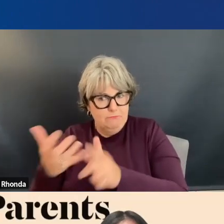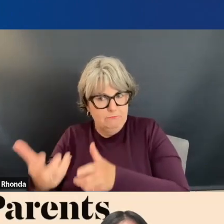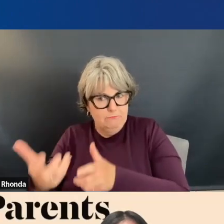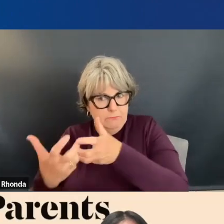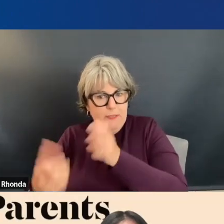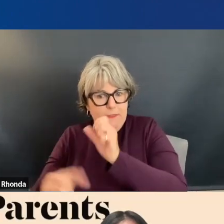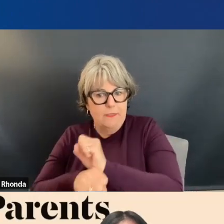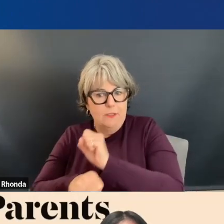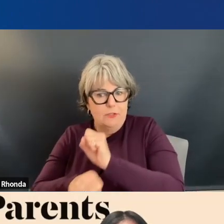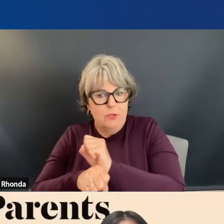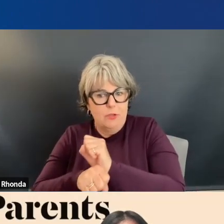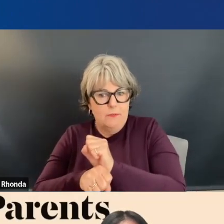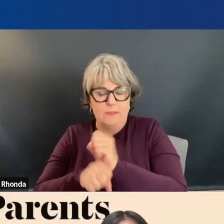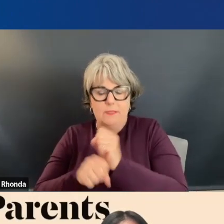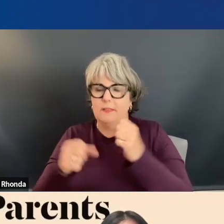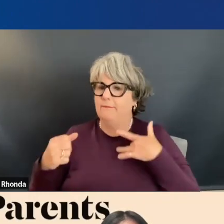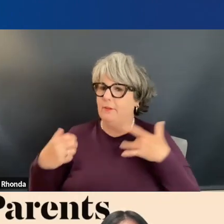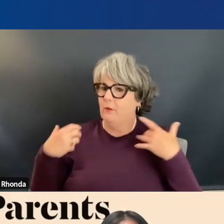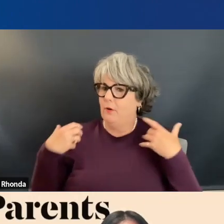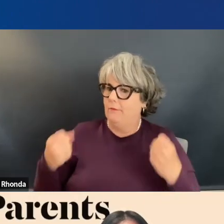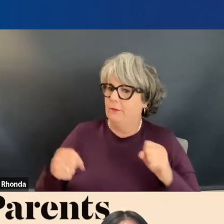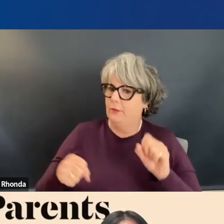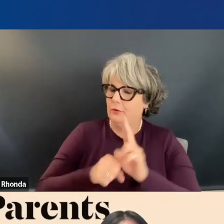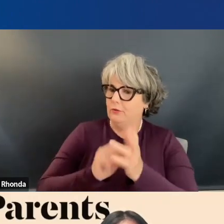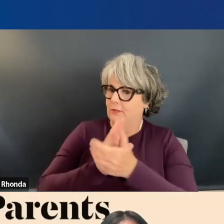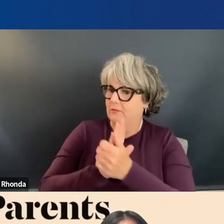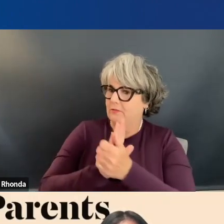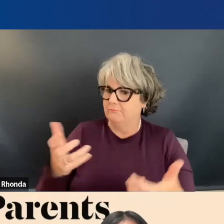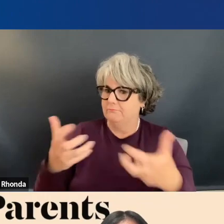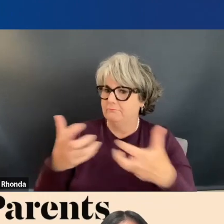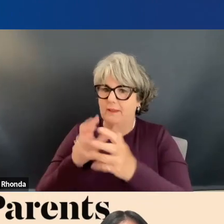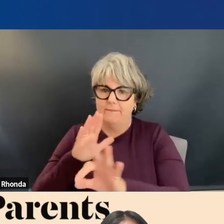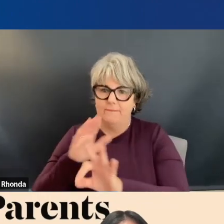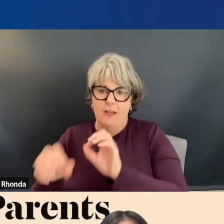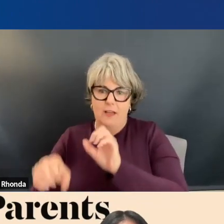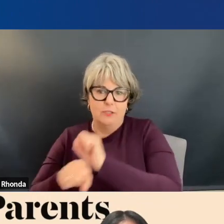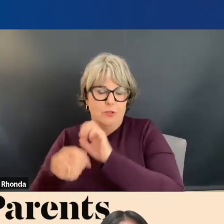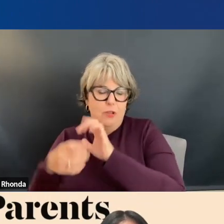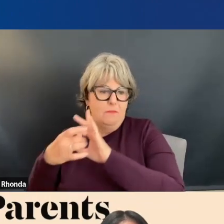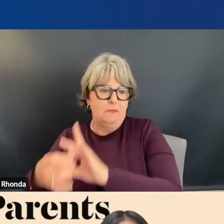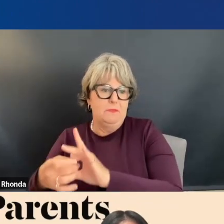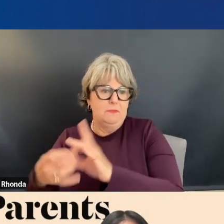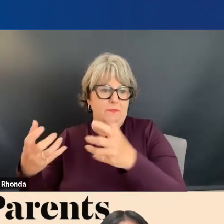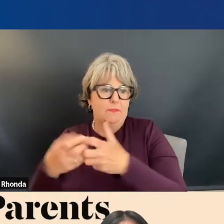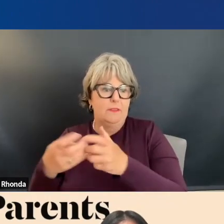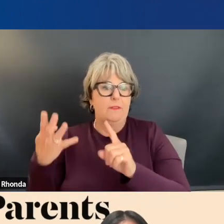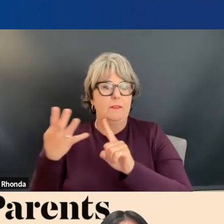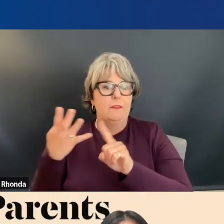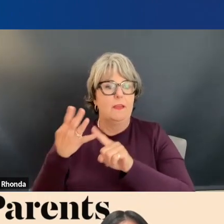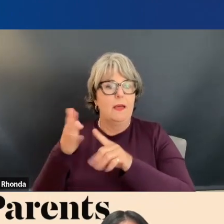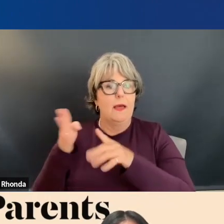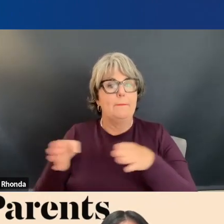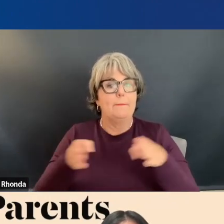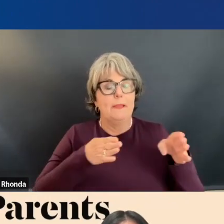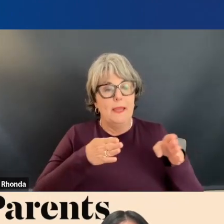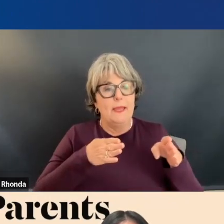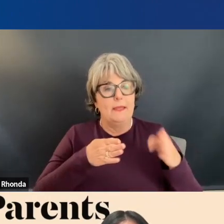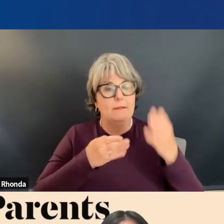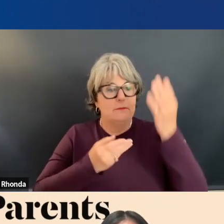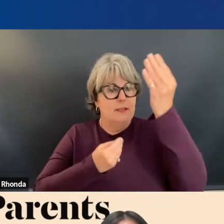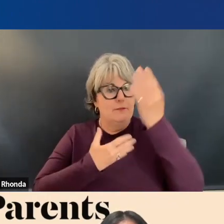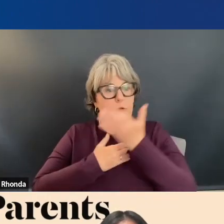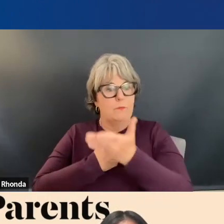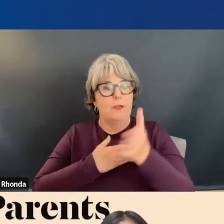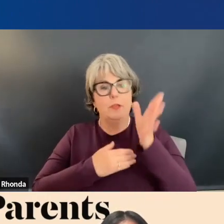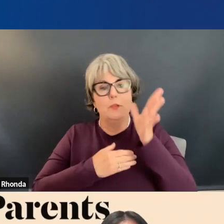can with confidence use their skills and find jobs in the labor market. And the fourth is a plan that's informed by you, our